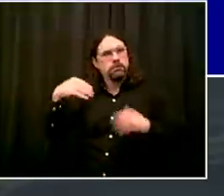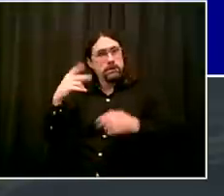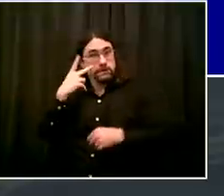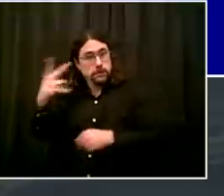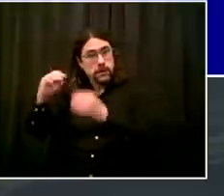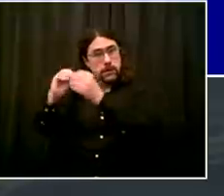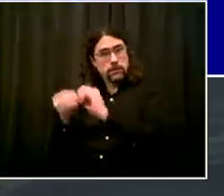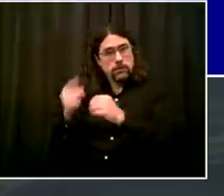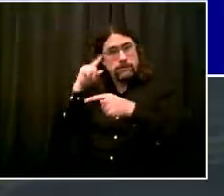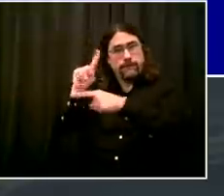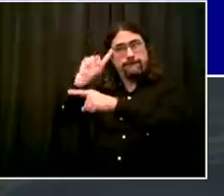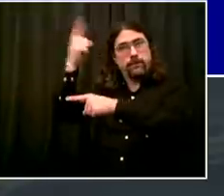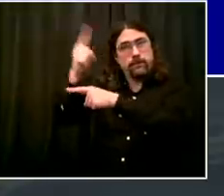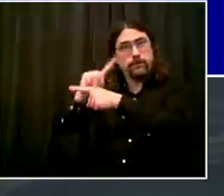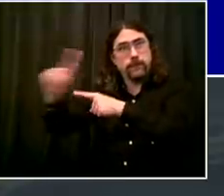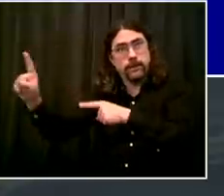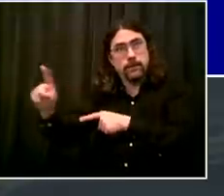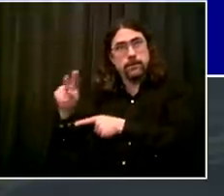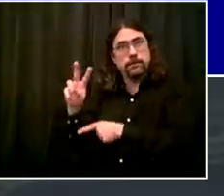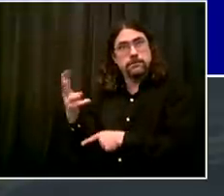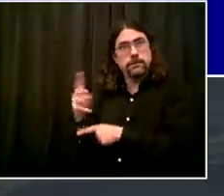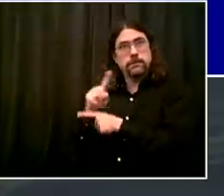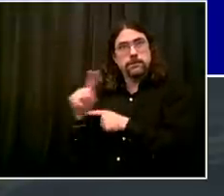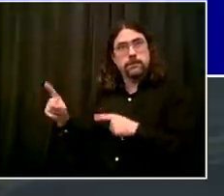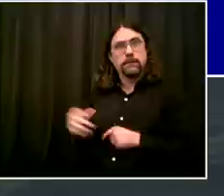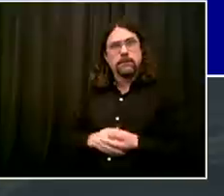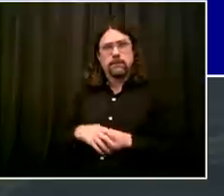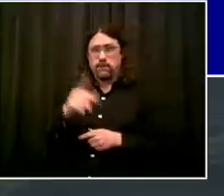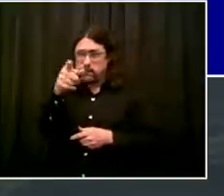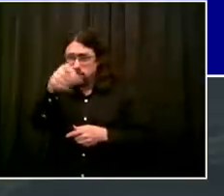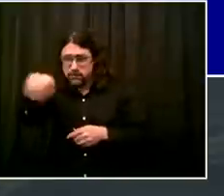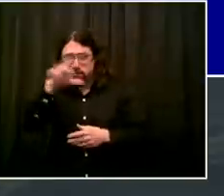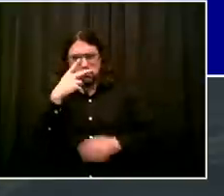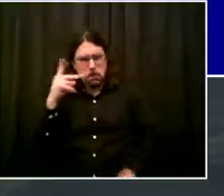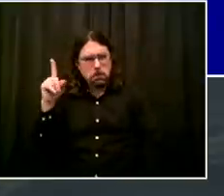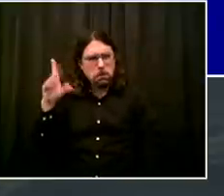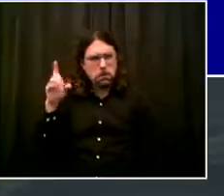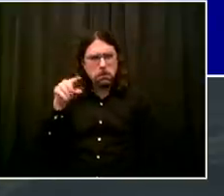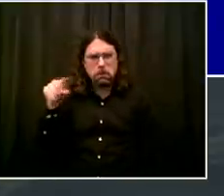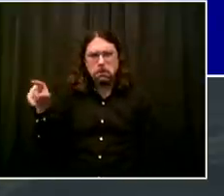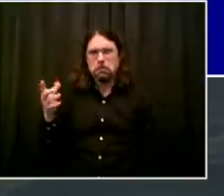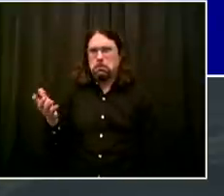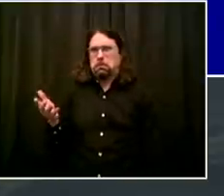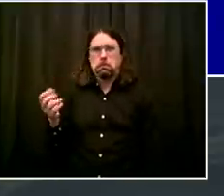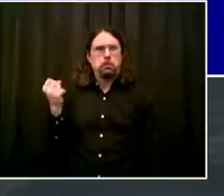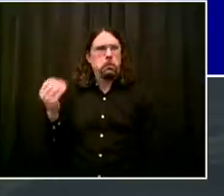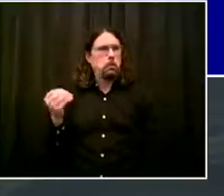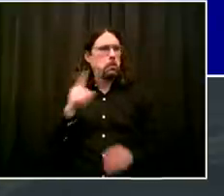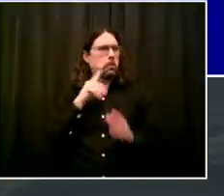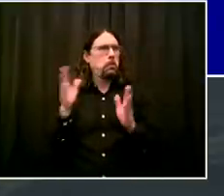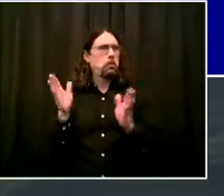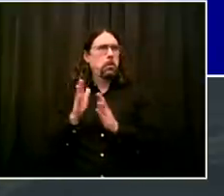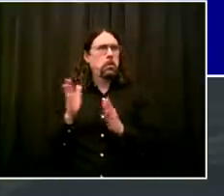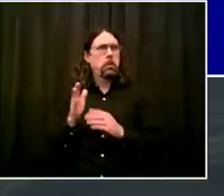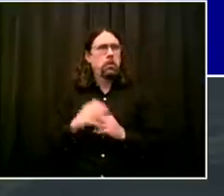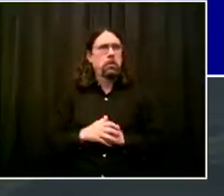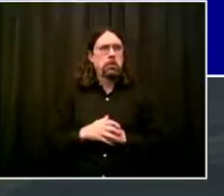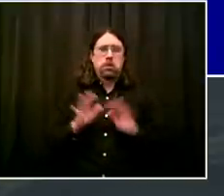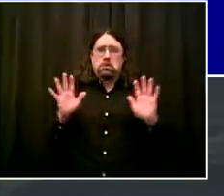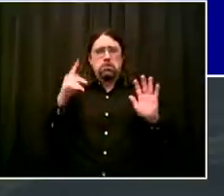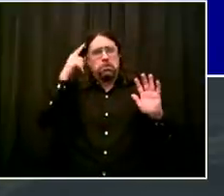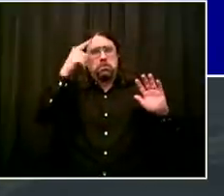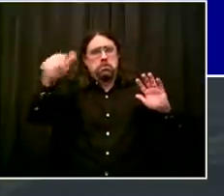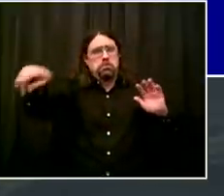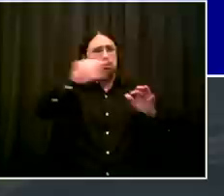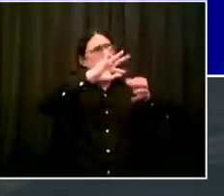remember that the total number of people living on the streets and subways is estimated by the federal government at about 3,500 to 4,000 people